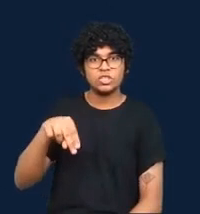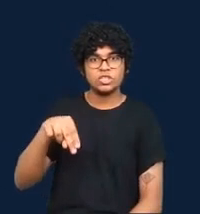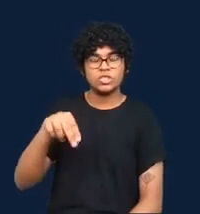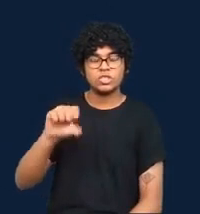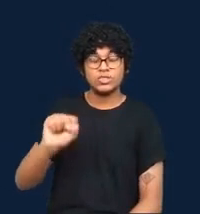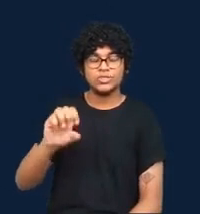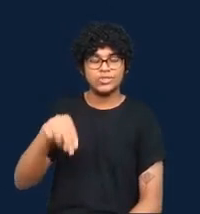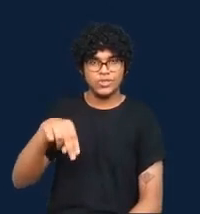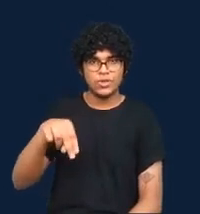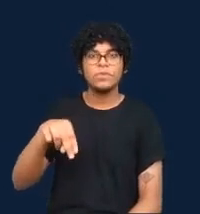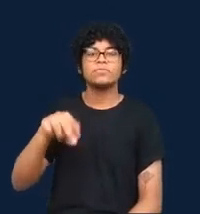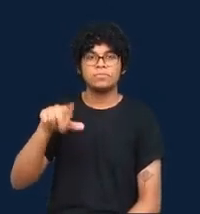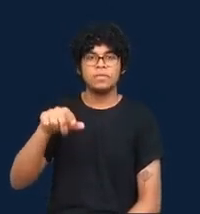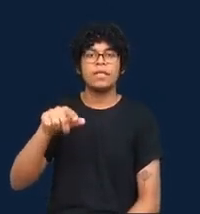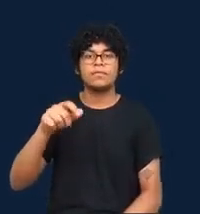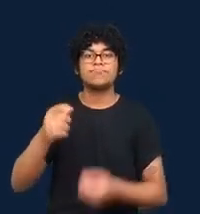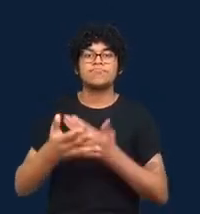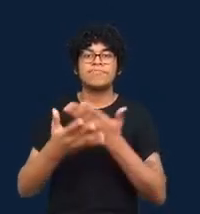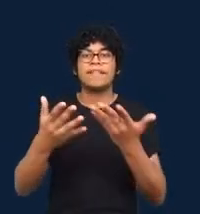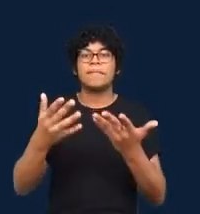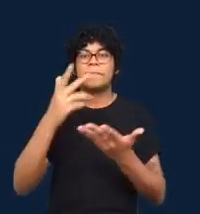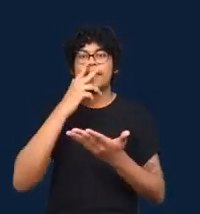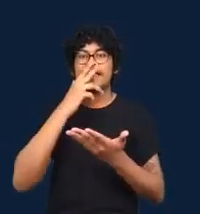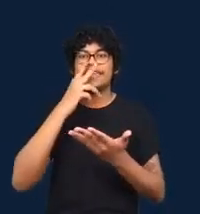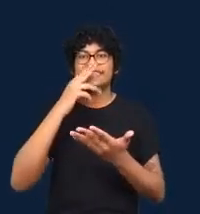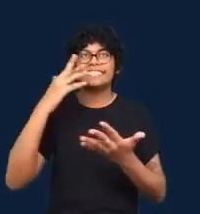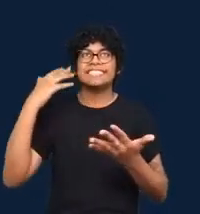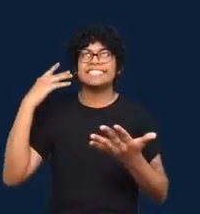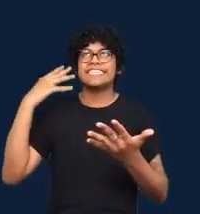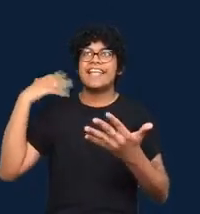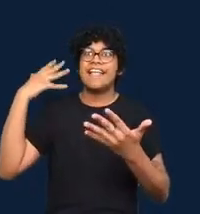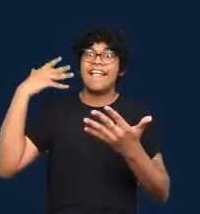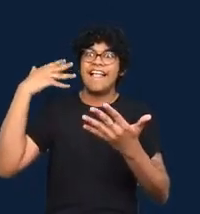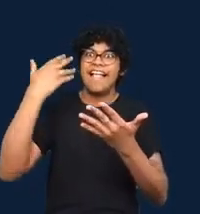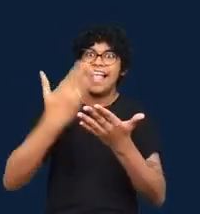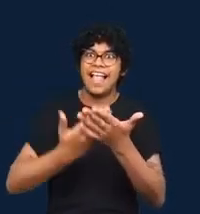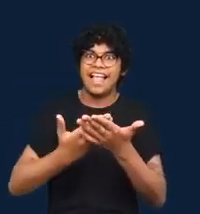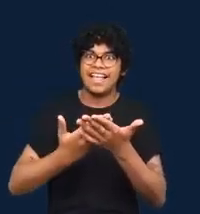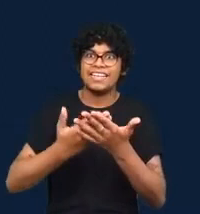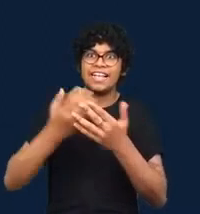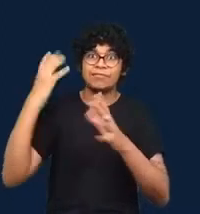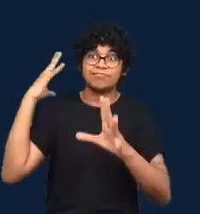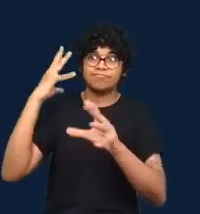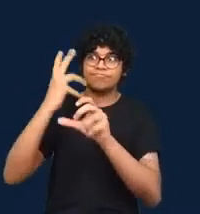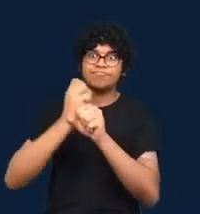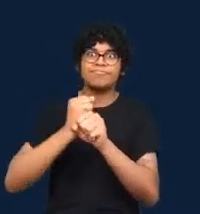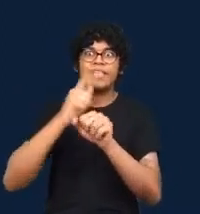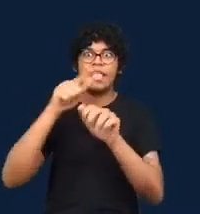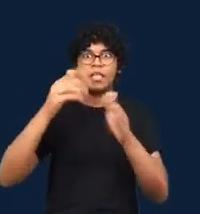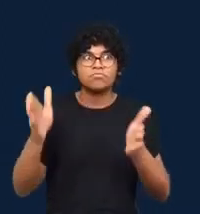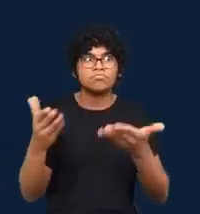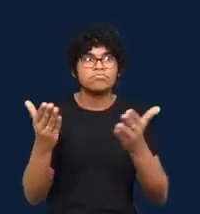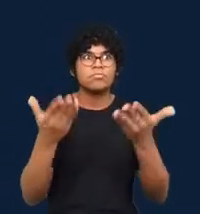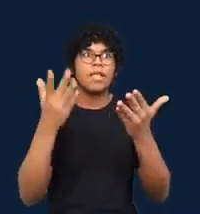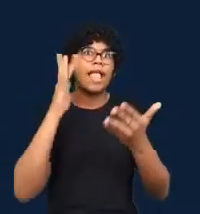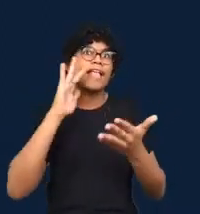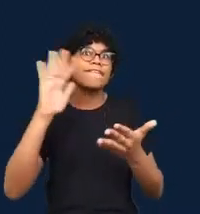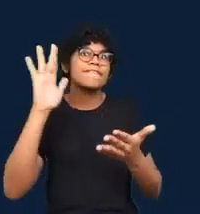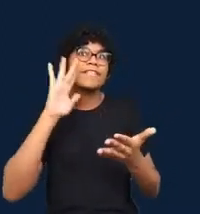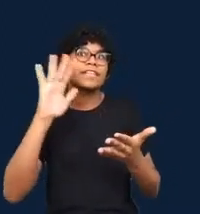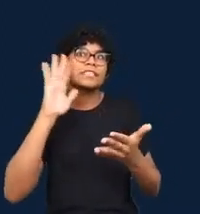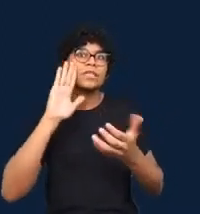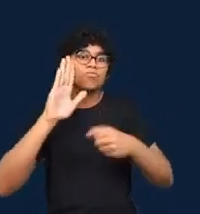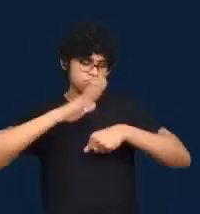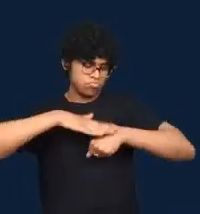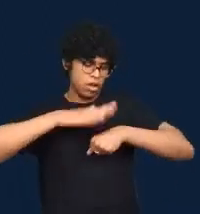as a way to encourage self reflexivity around this practice and as a way to complement what